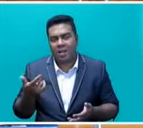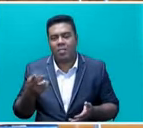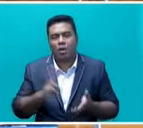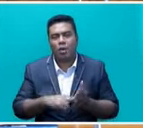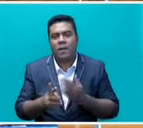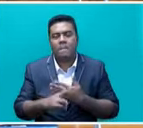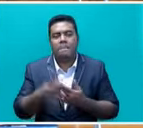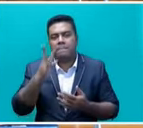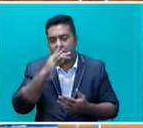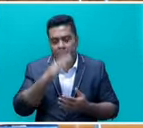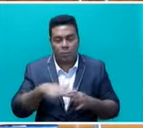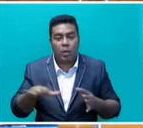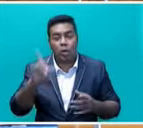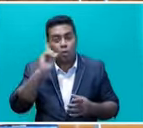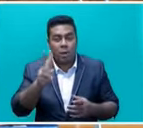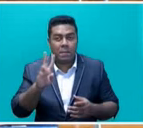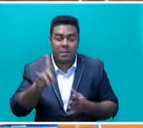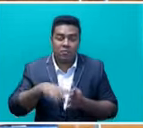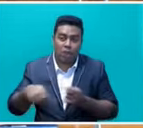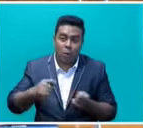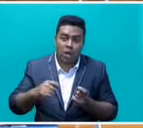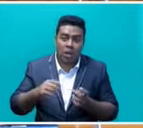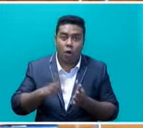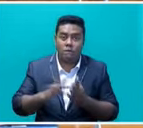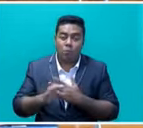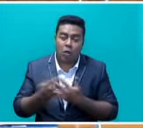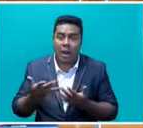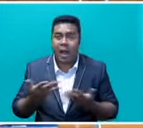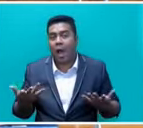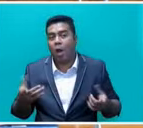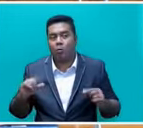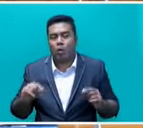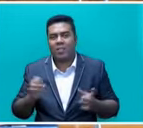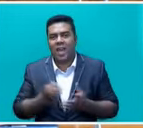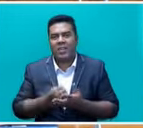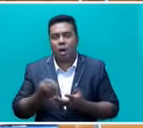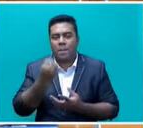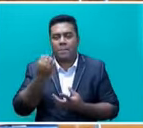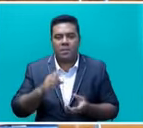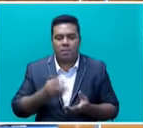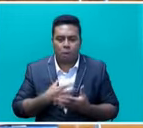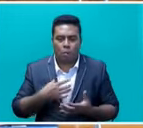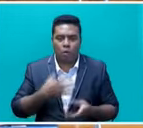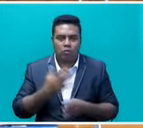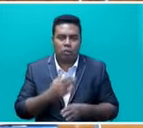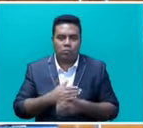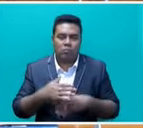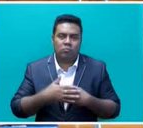period. We could even look at January or February, depending on how the economy opens up and more jobs get created.